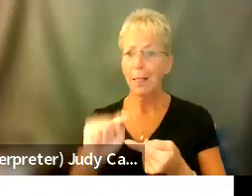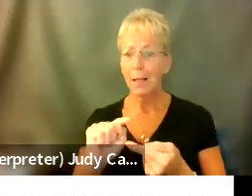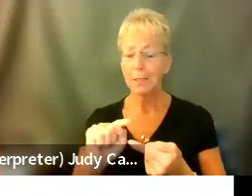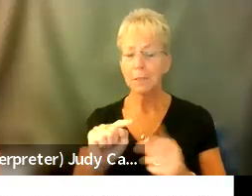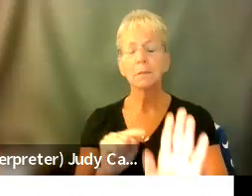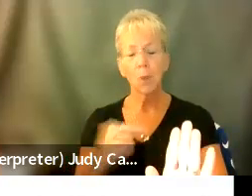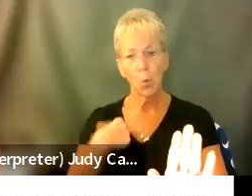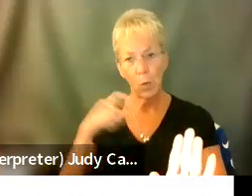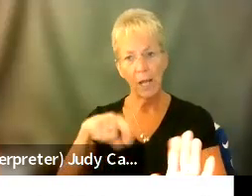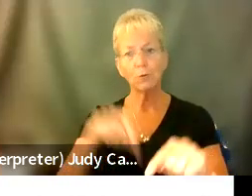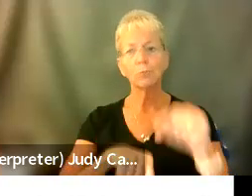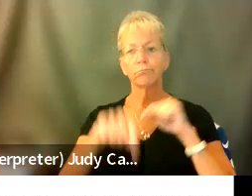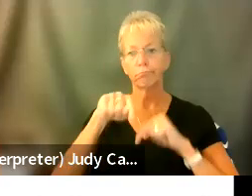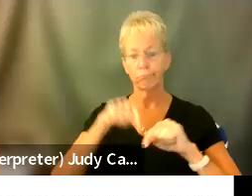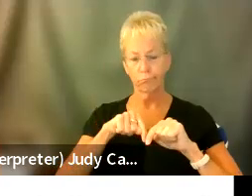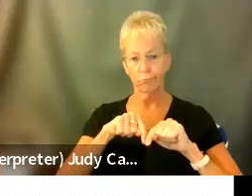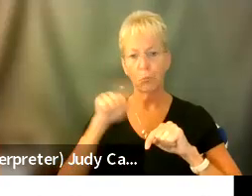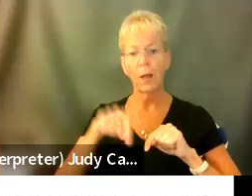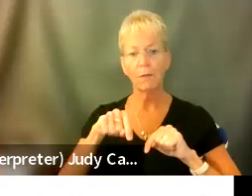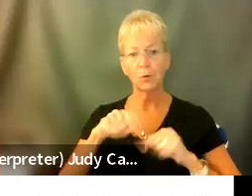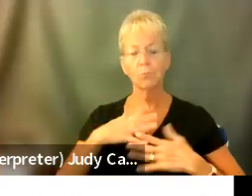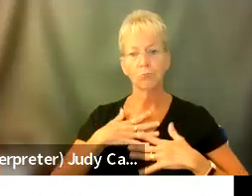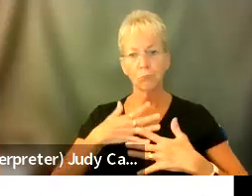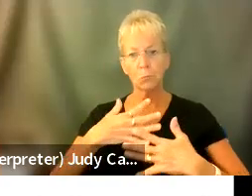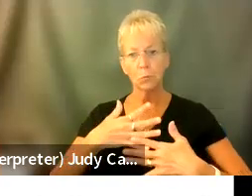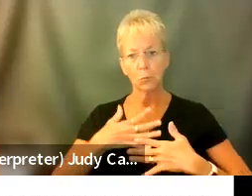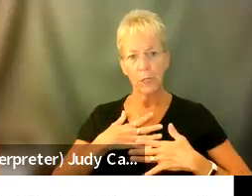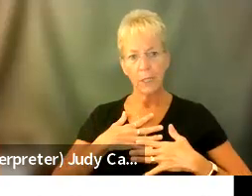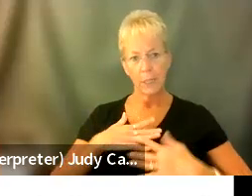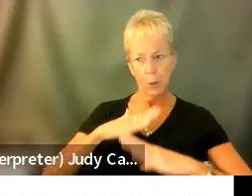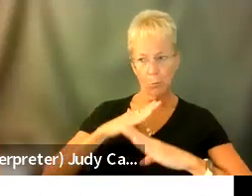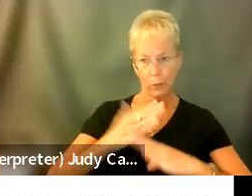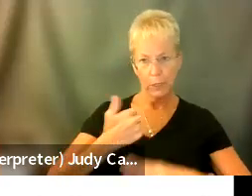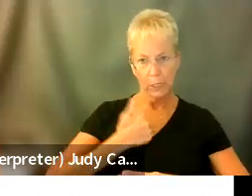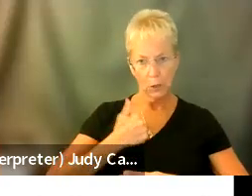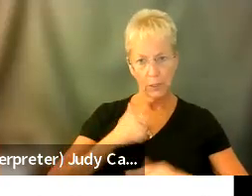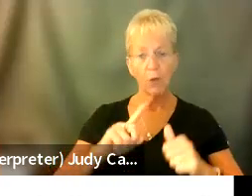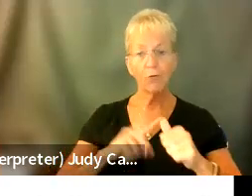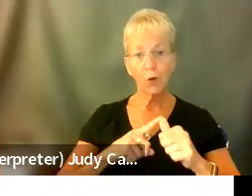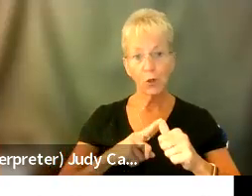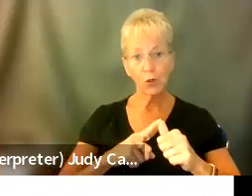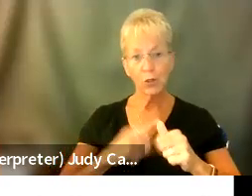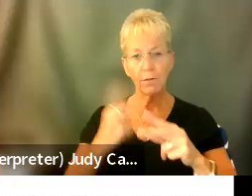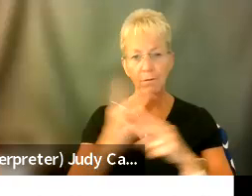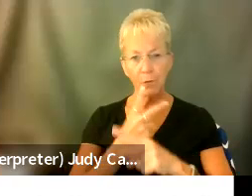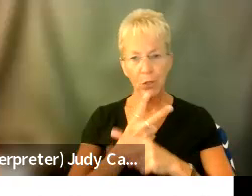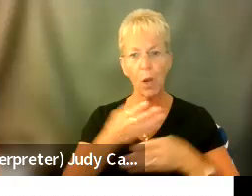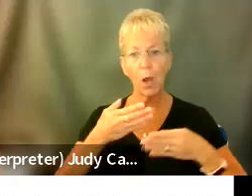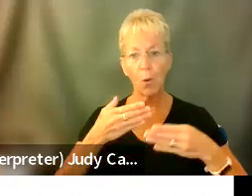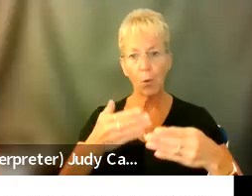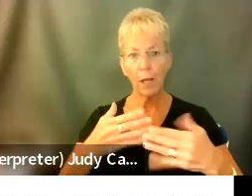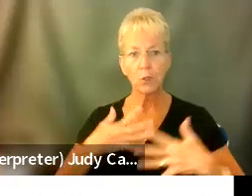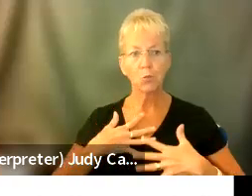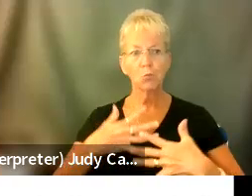step back and breathe and protect ourselves and find ways to breathe through the